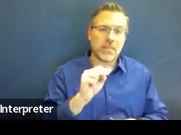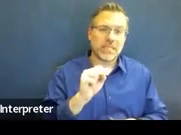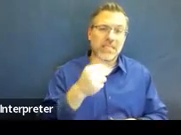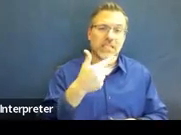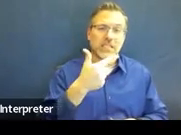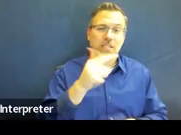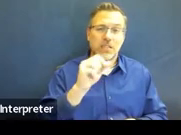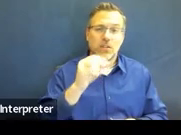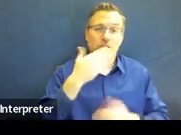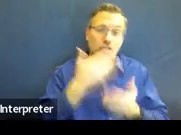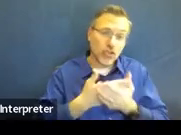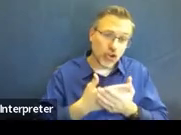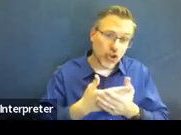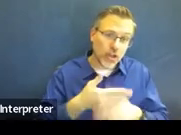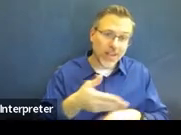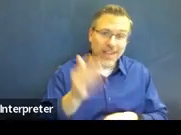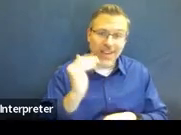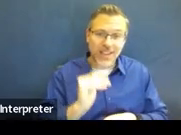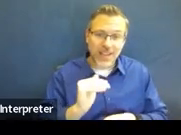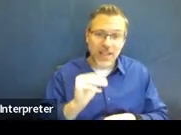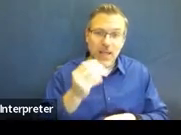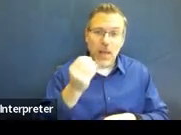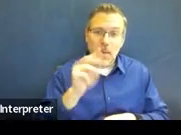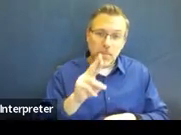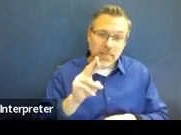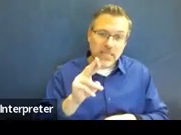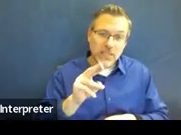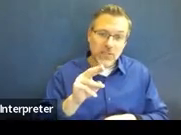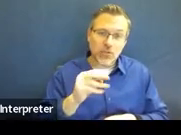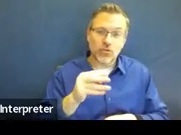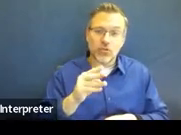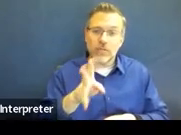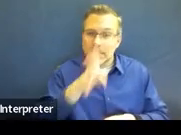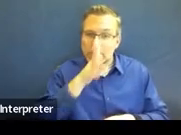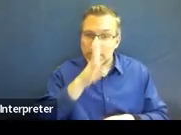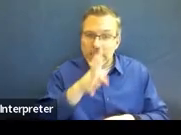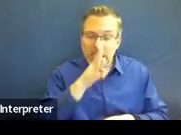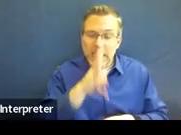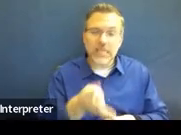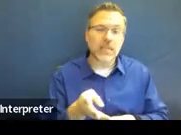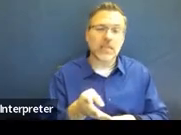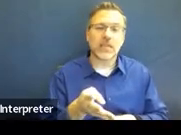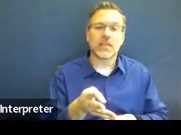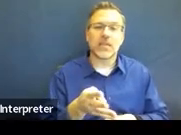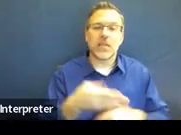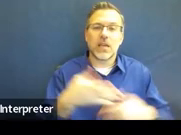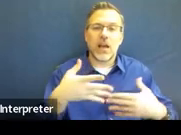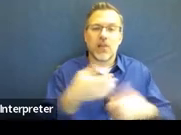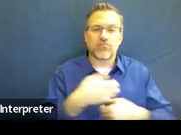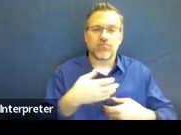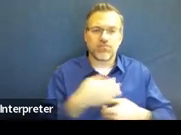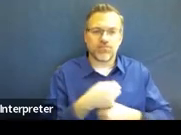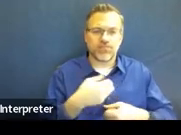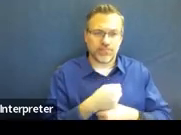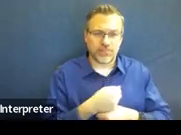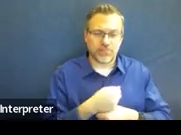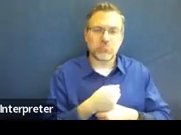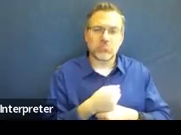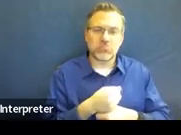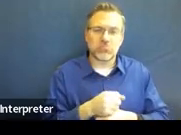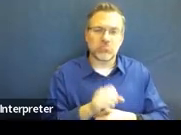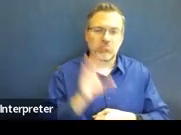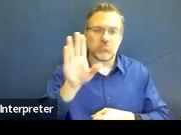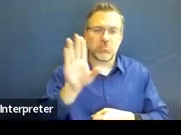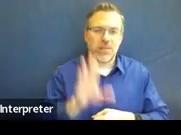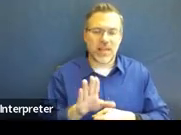it just gives their summary of what they shared at the IEP meeting